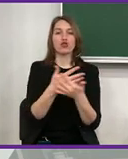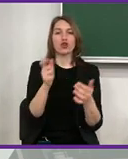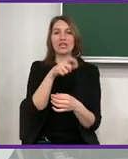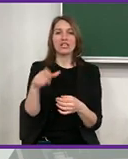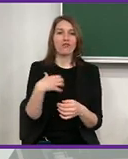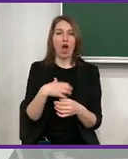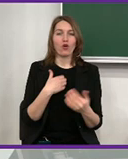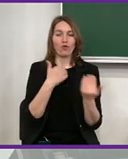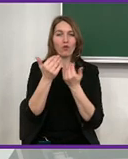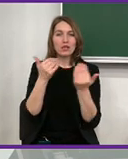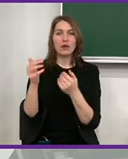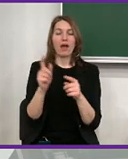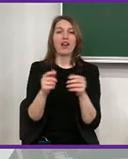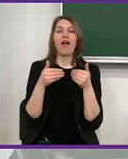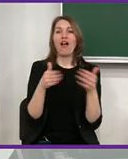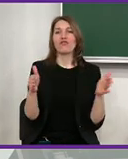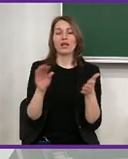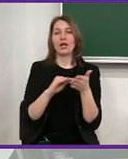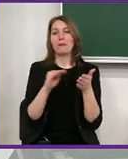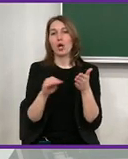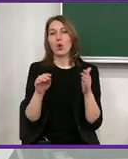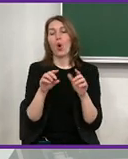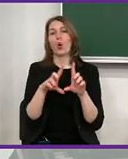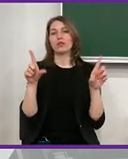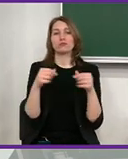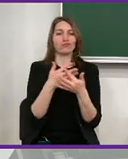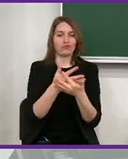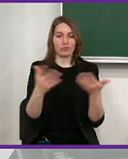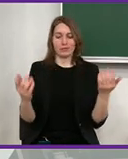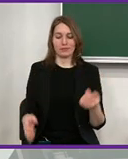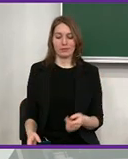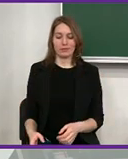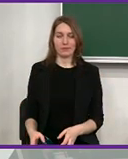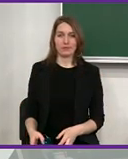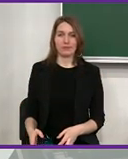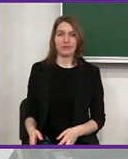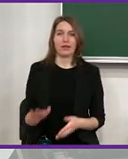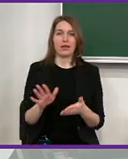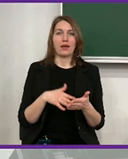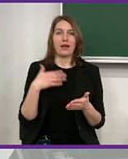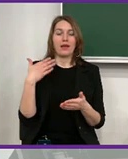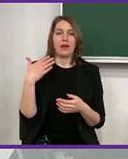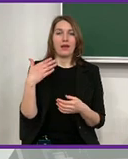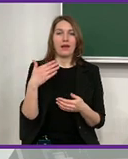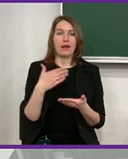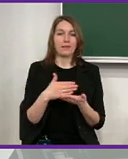about energy efficient offices, offices that support people's needs, open offices, and so on.